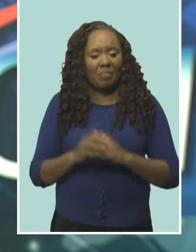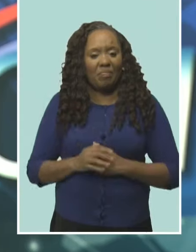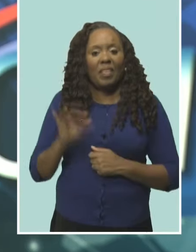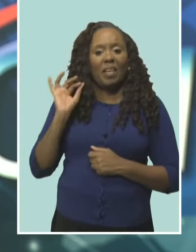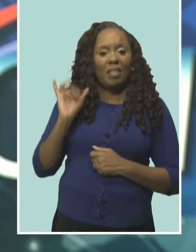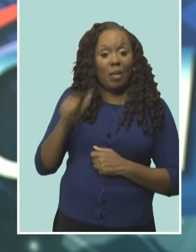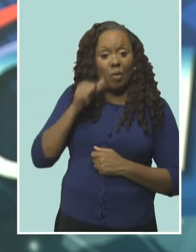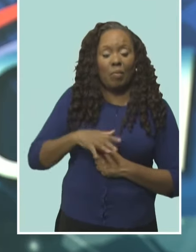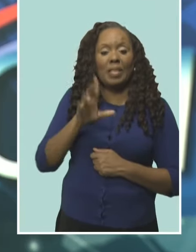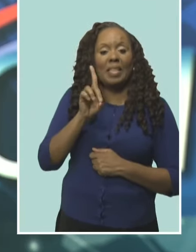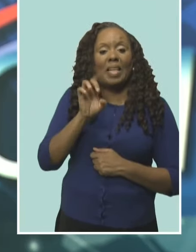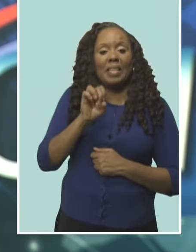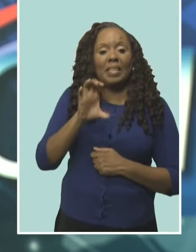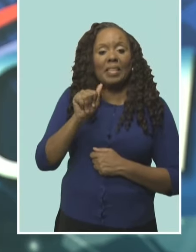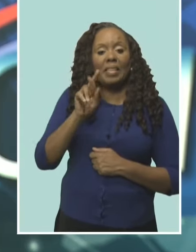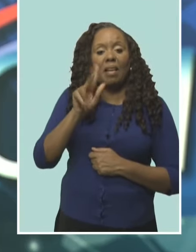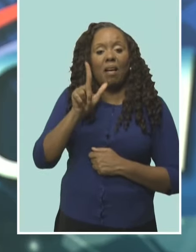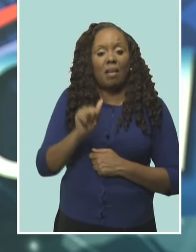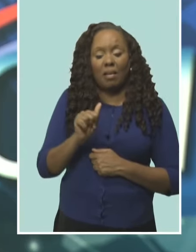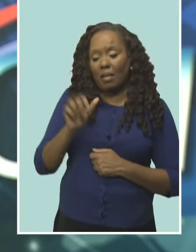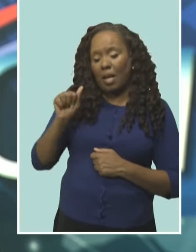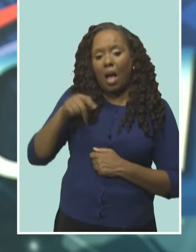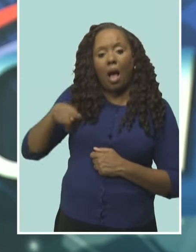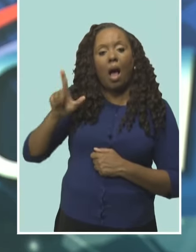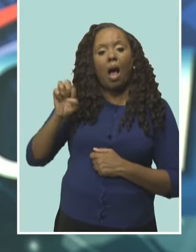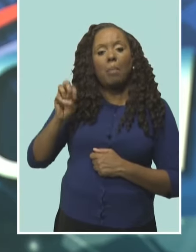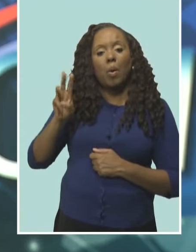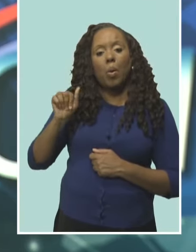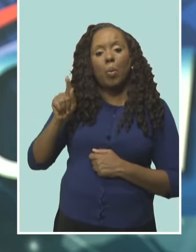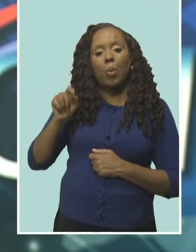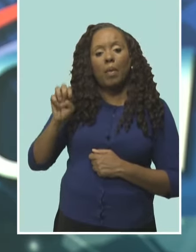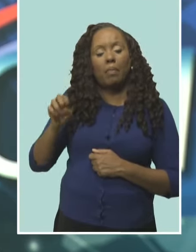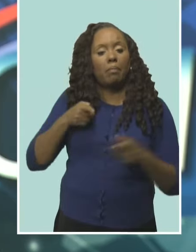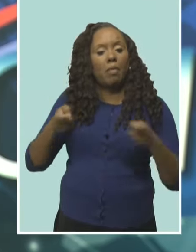DeCarla Appelwitt, who is the director of the local film festival. you.